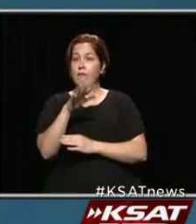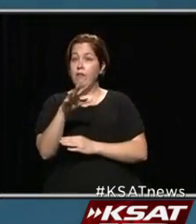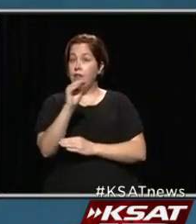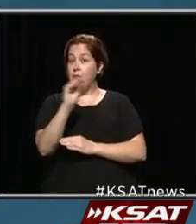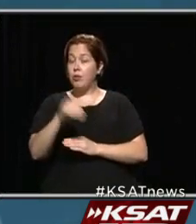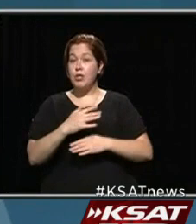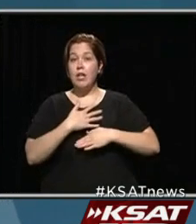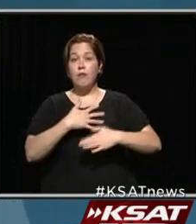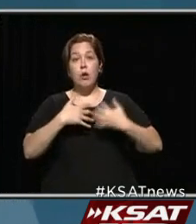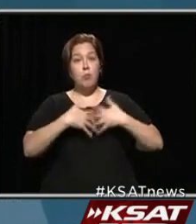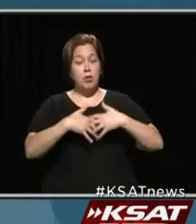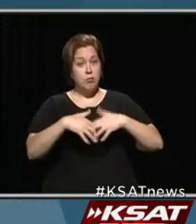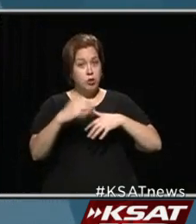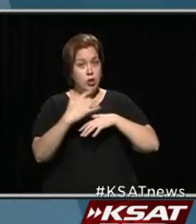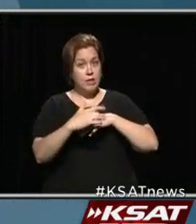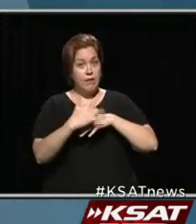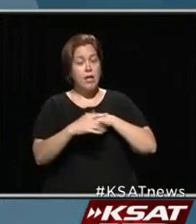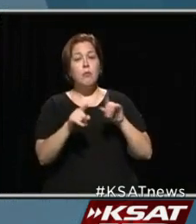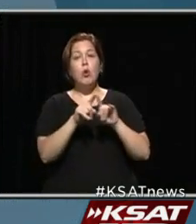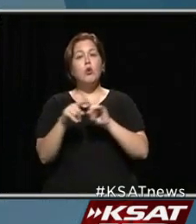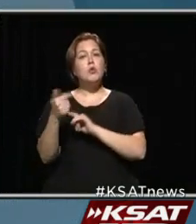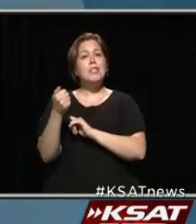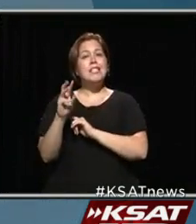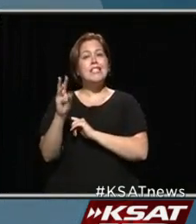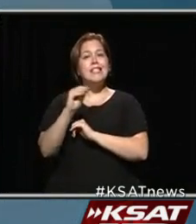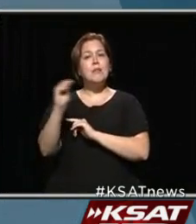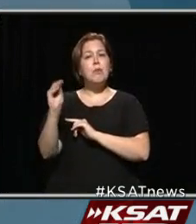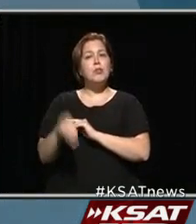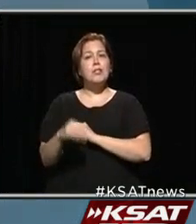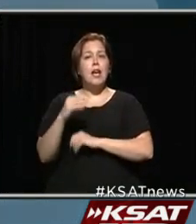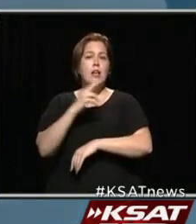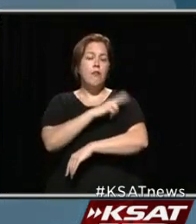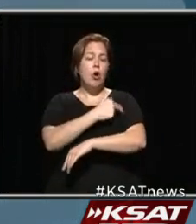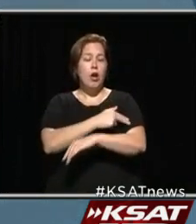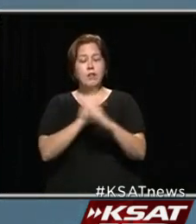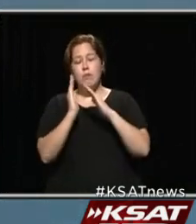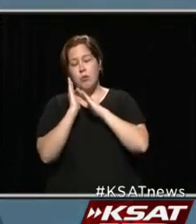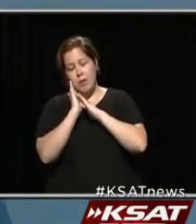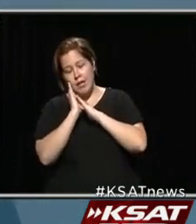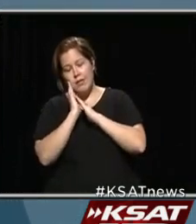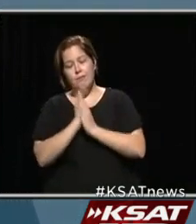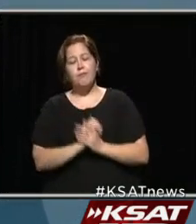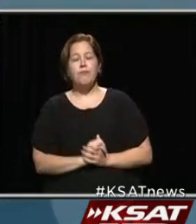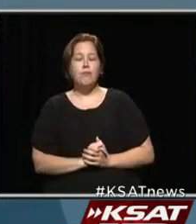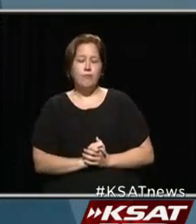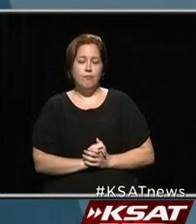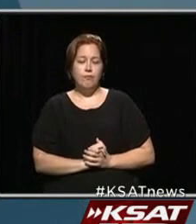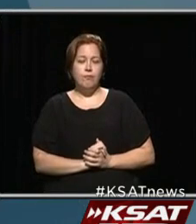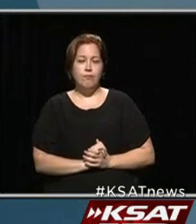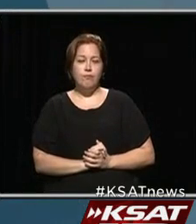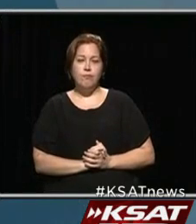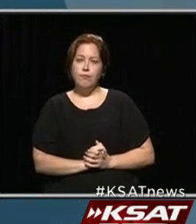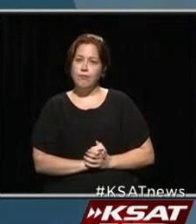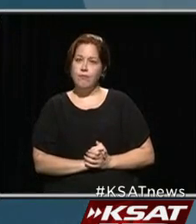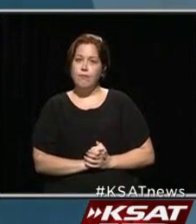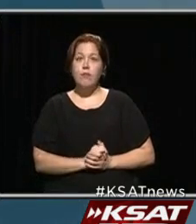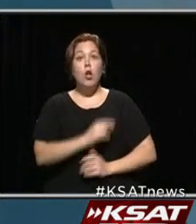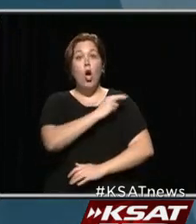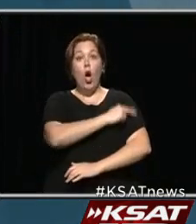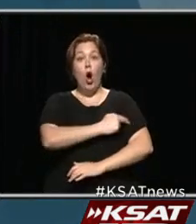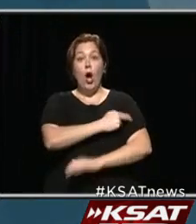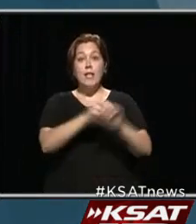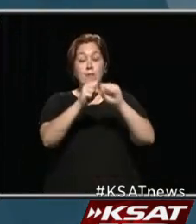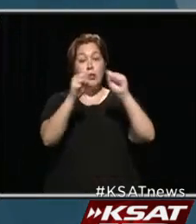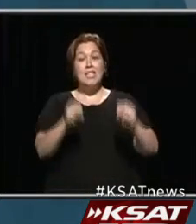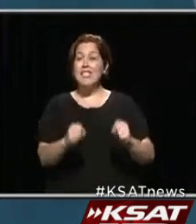of our ventilator capacity is available, as well as 16% of our hospital bed, staffed hospital beds are available. Our hospital